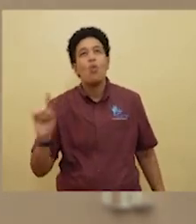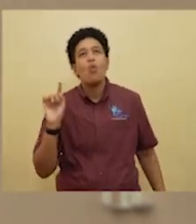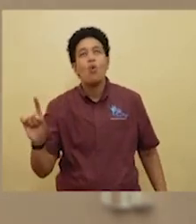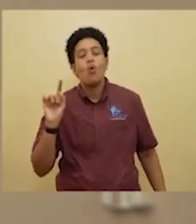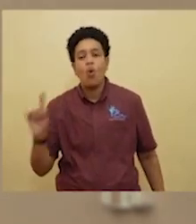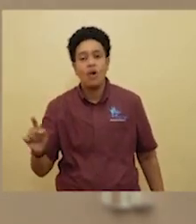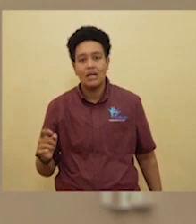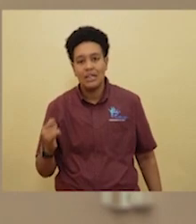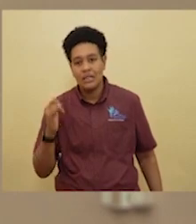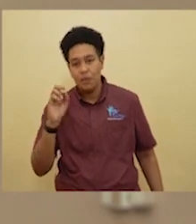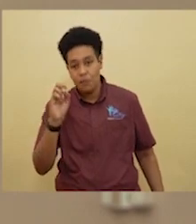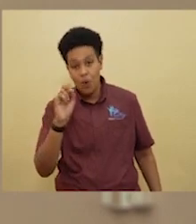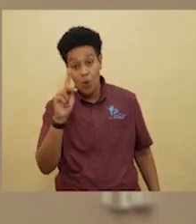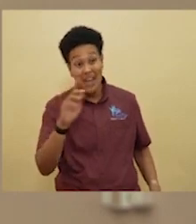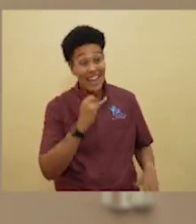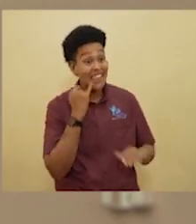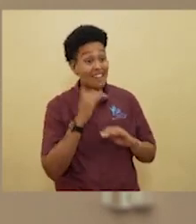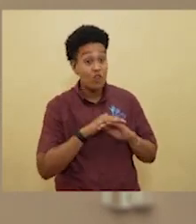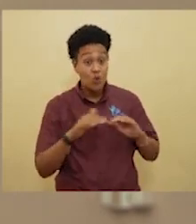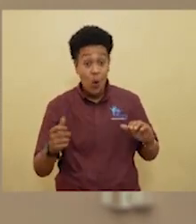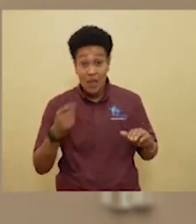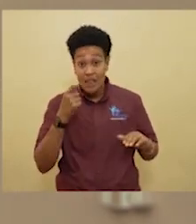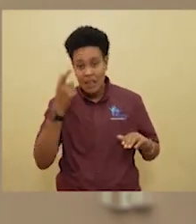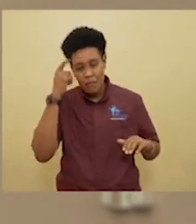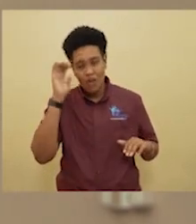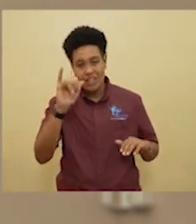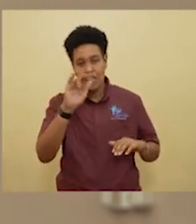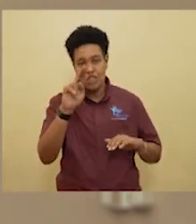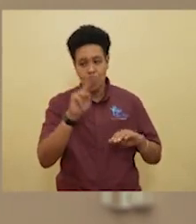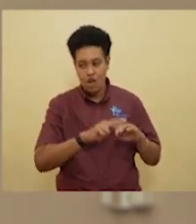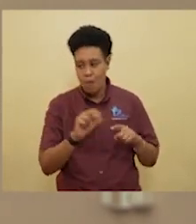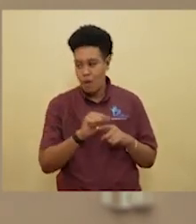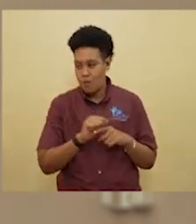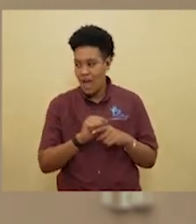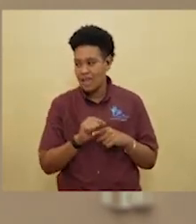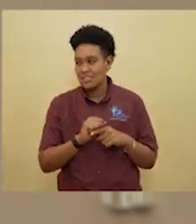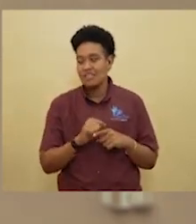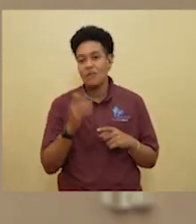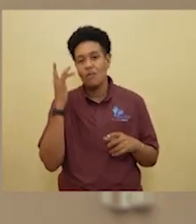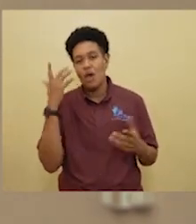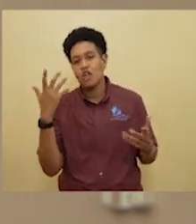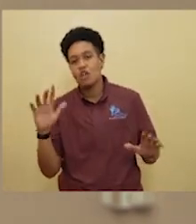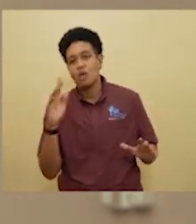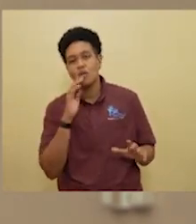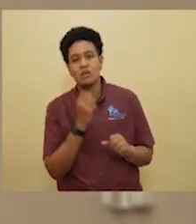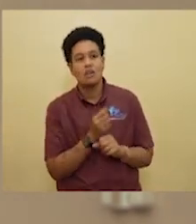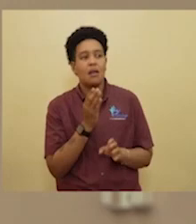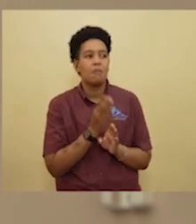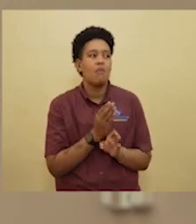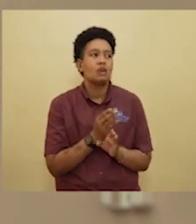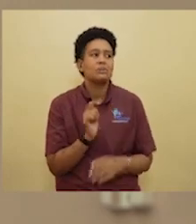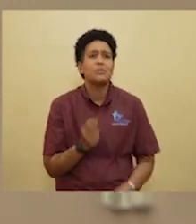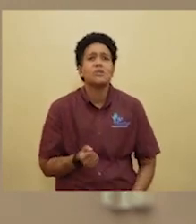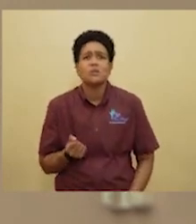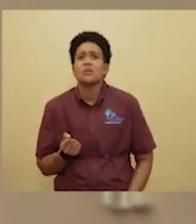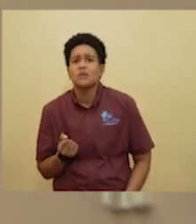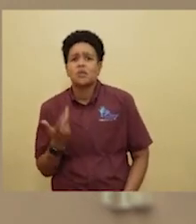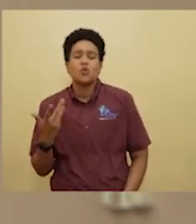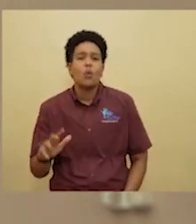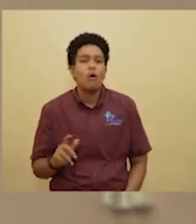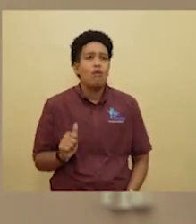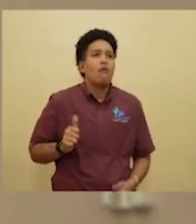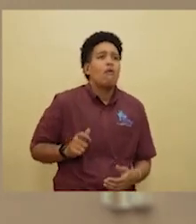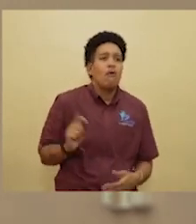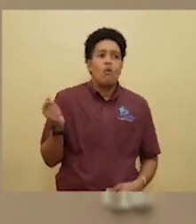if you don't take your medication because that's your normal practice because you don't want to get caught on the bus or something. But